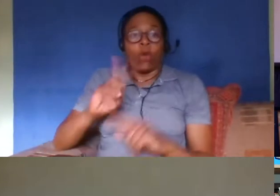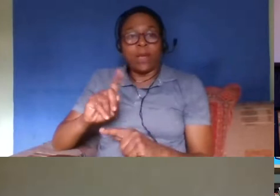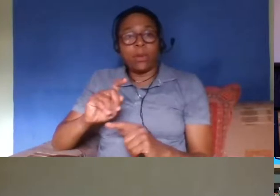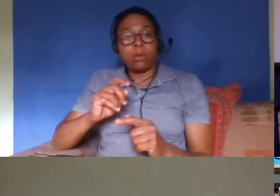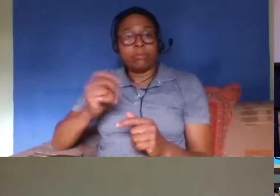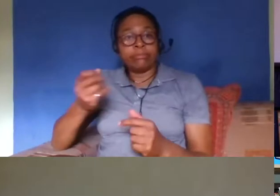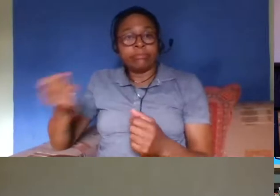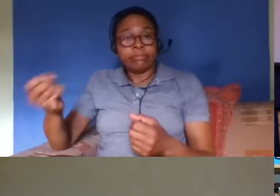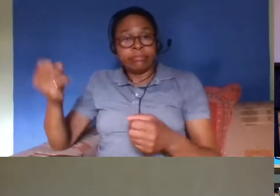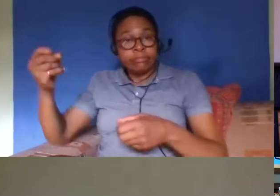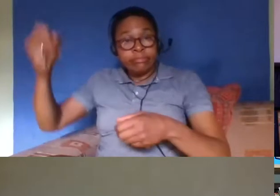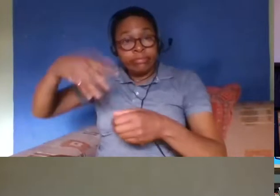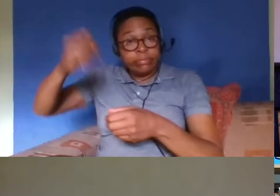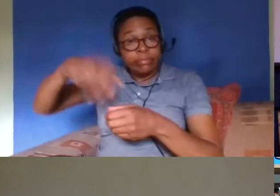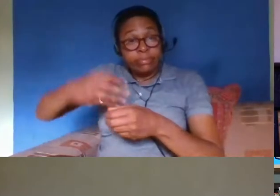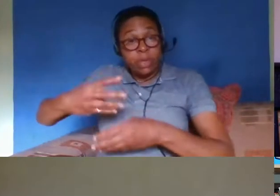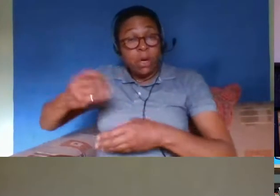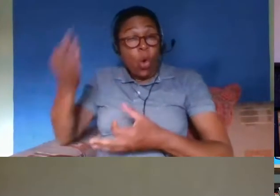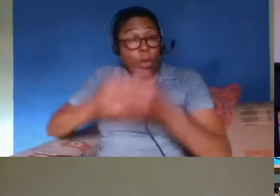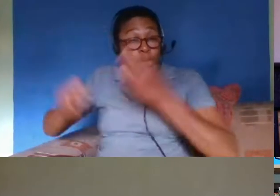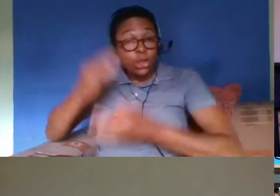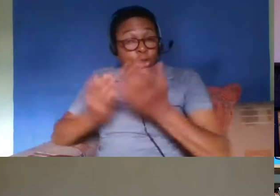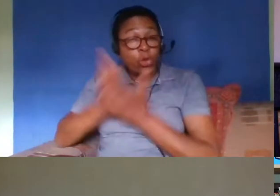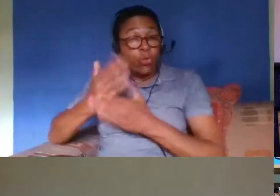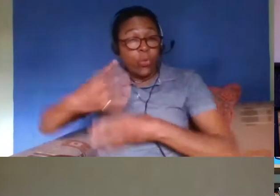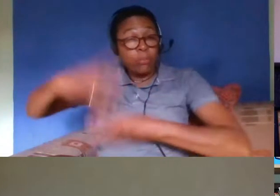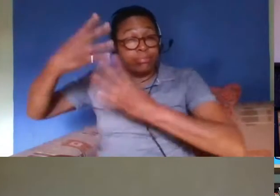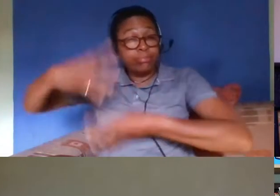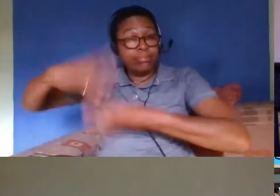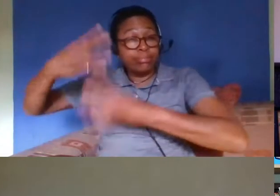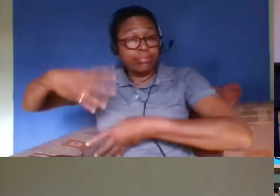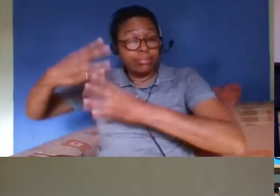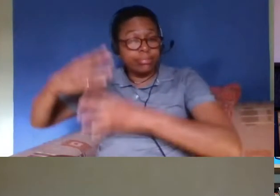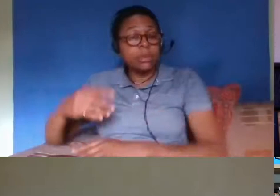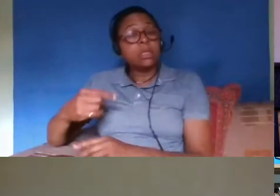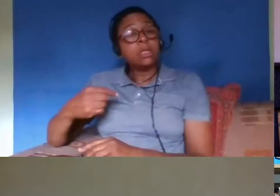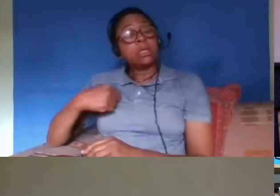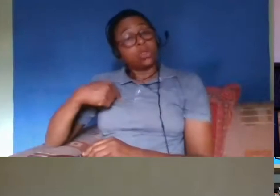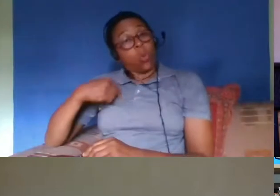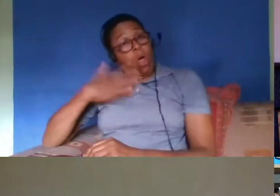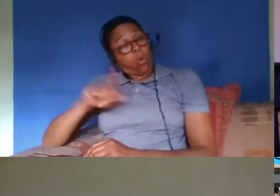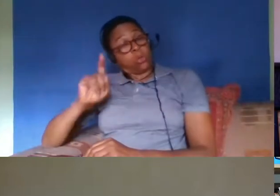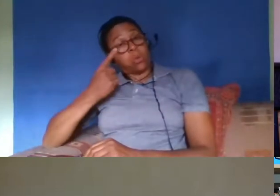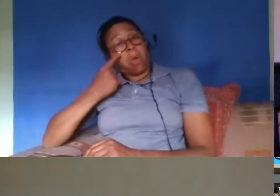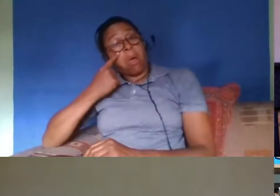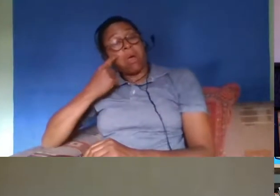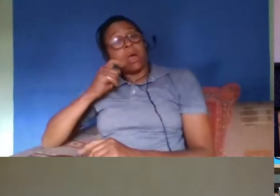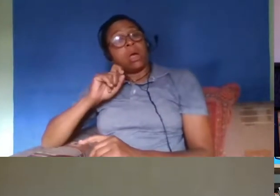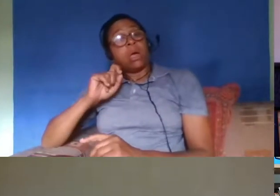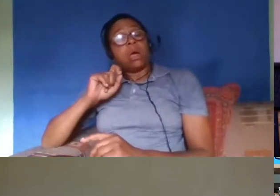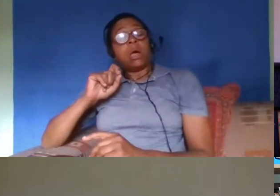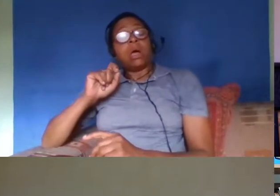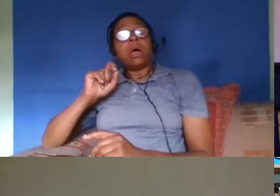i'm gonna start just um with a question about i think directly related to you colin um